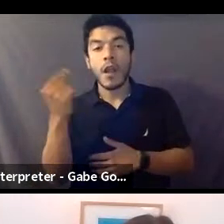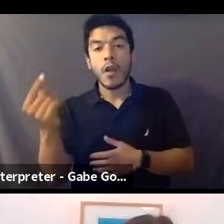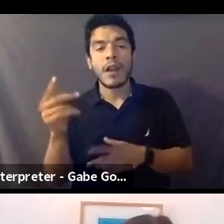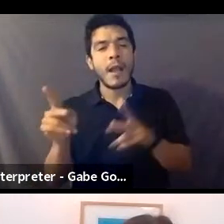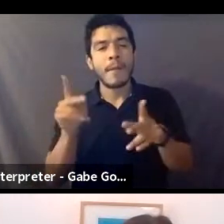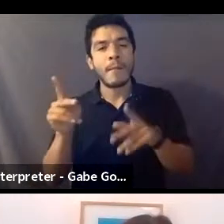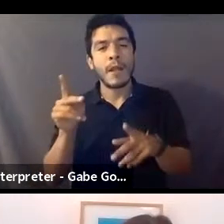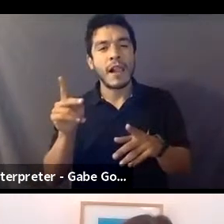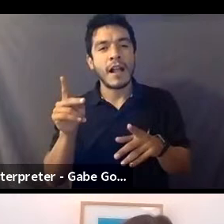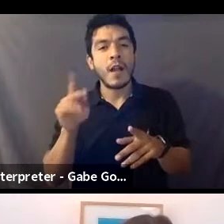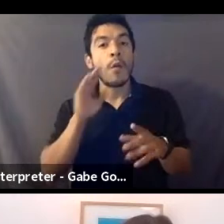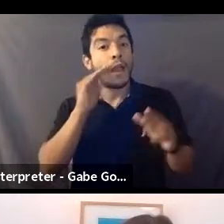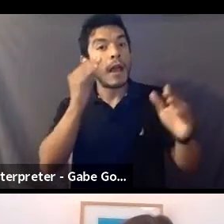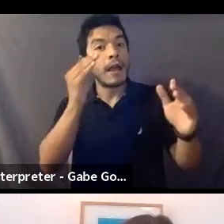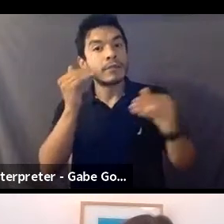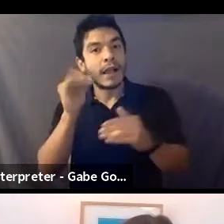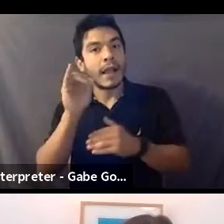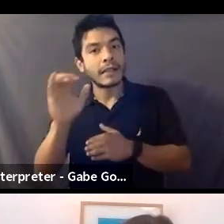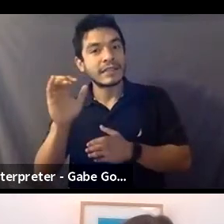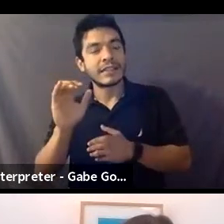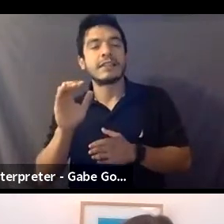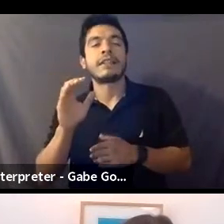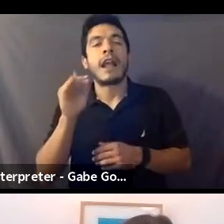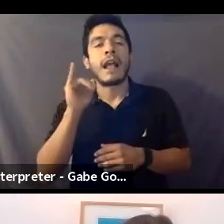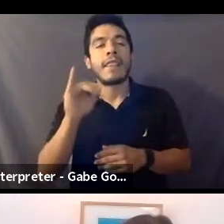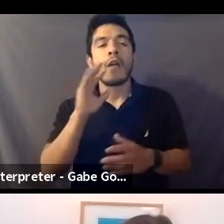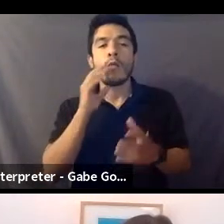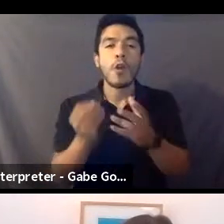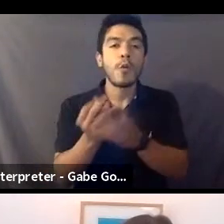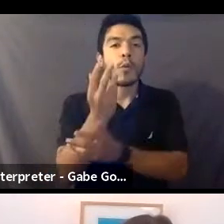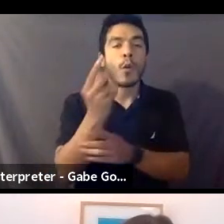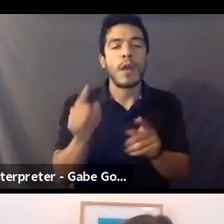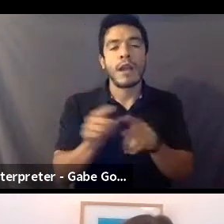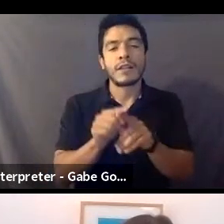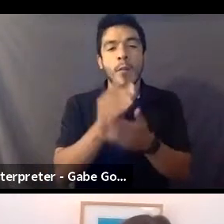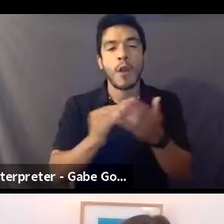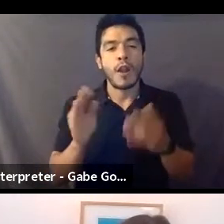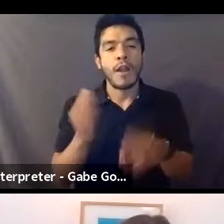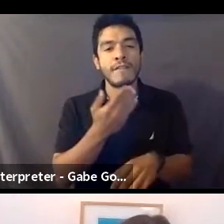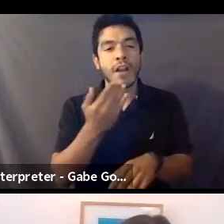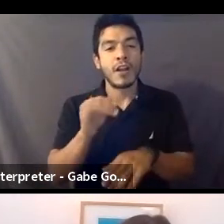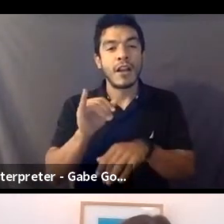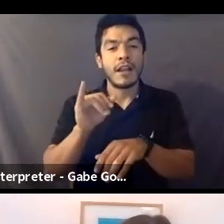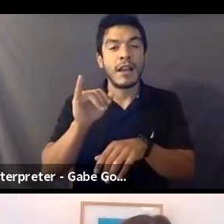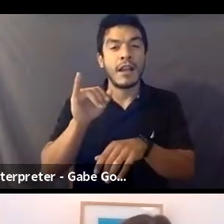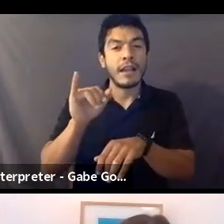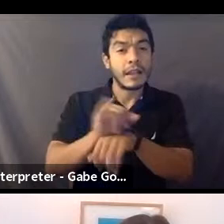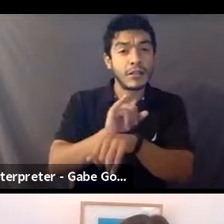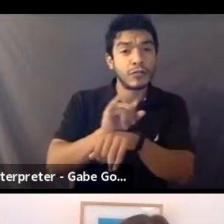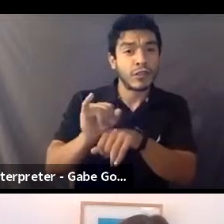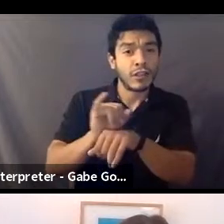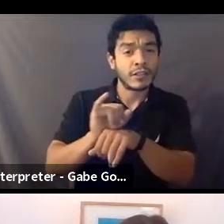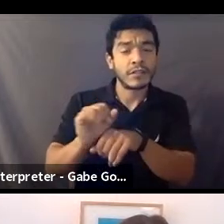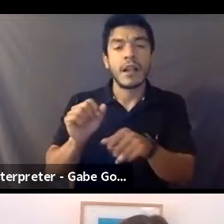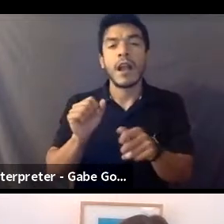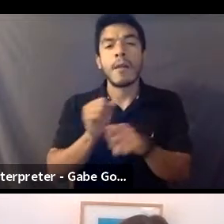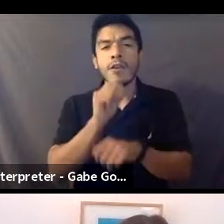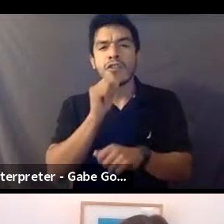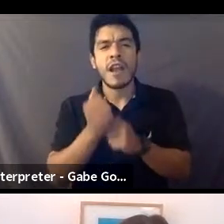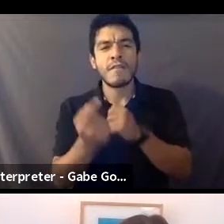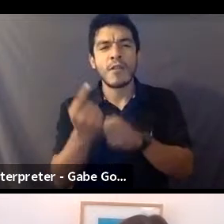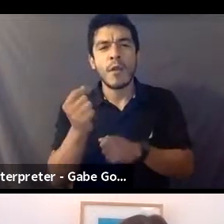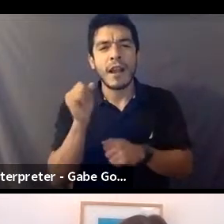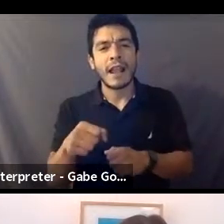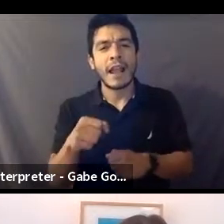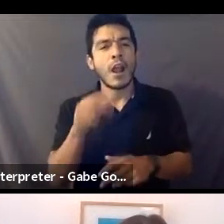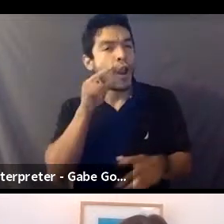flourish, uh, as a part of our industry, because we want everybody to embrace it and look to it. So thank you for that, uh, Rebecca.